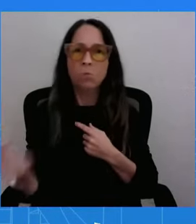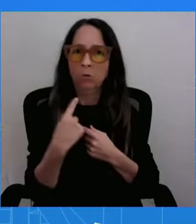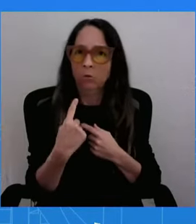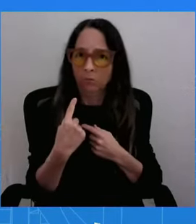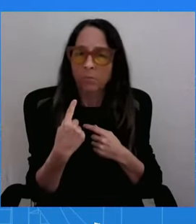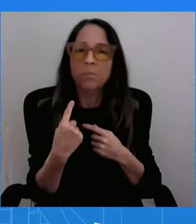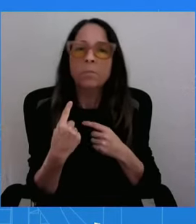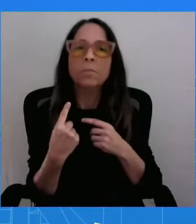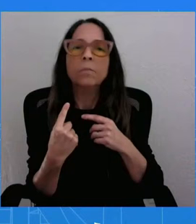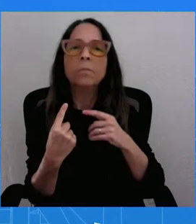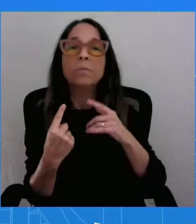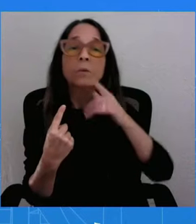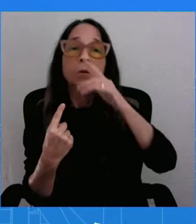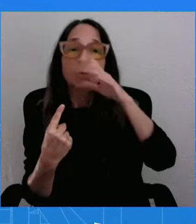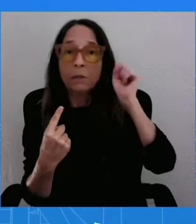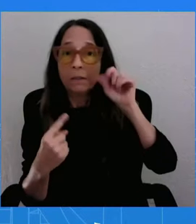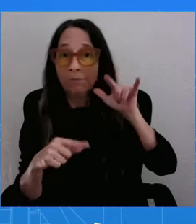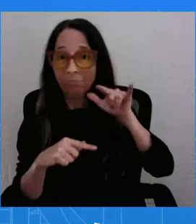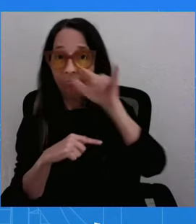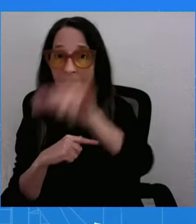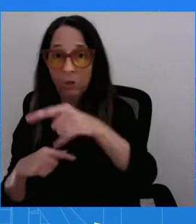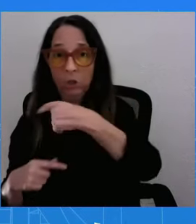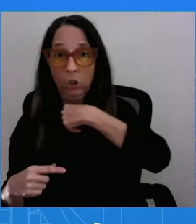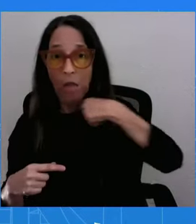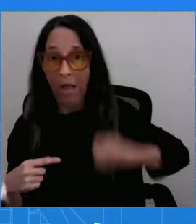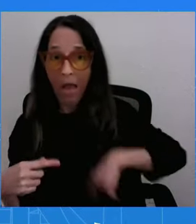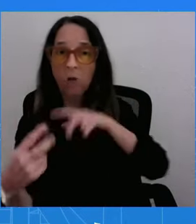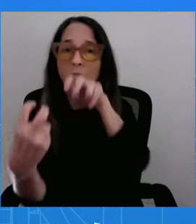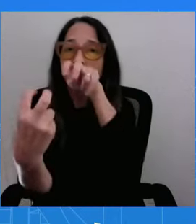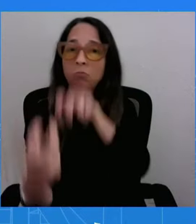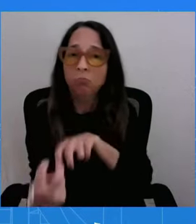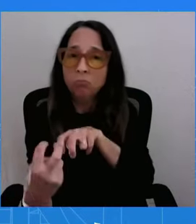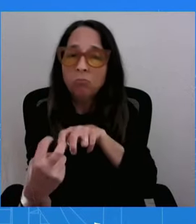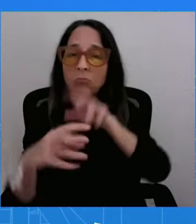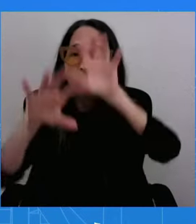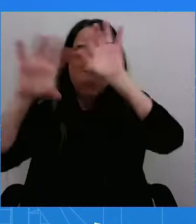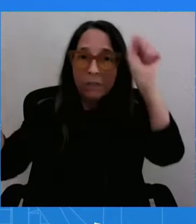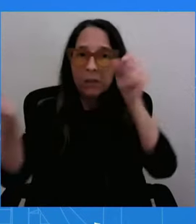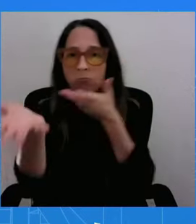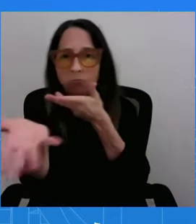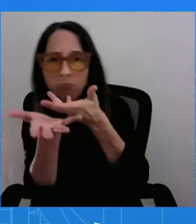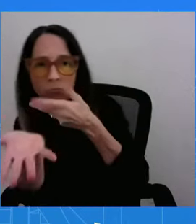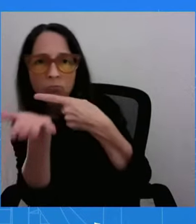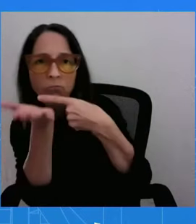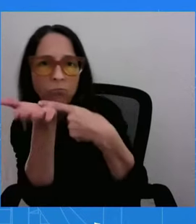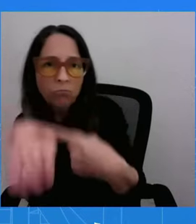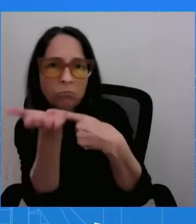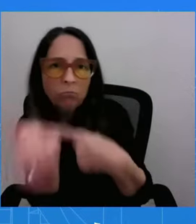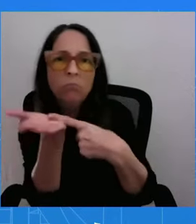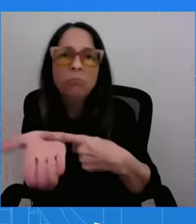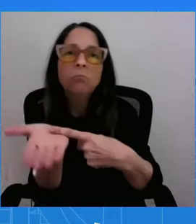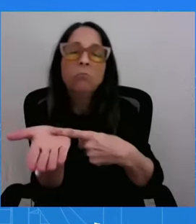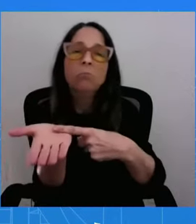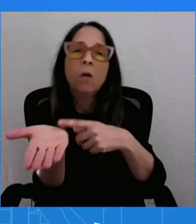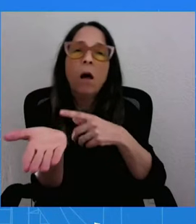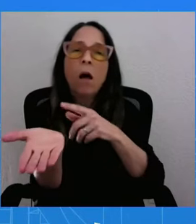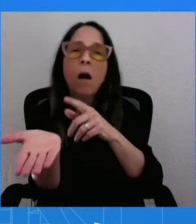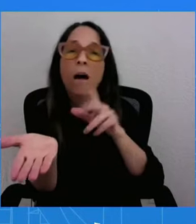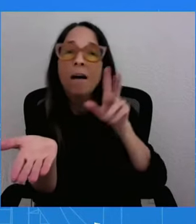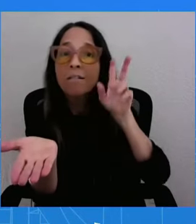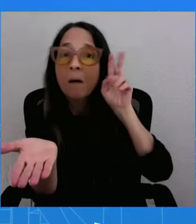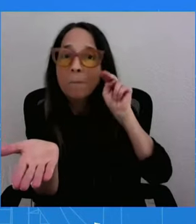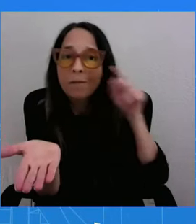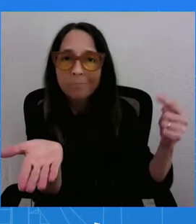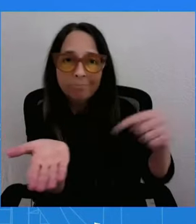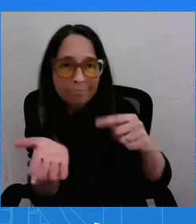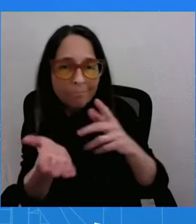Vietnam's President could meet with Biden on the sidelines of the United Nations General Assembly later this month. Can you confirm